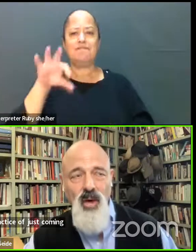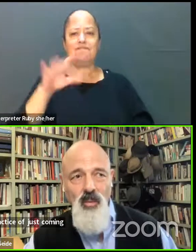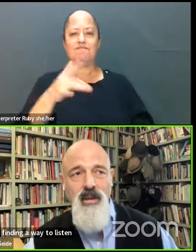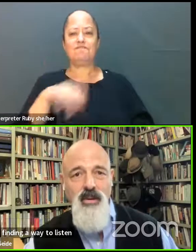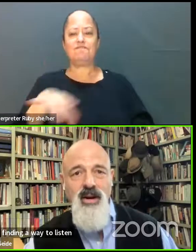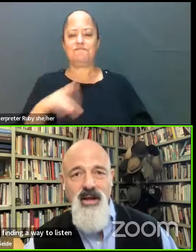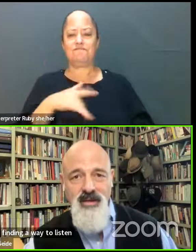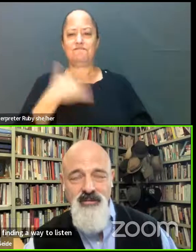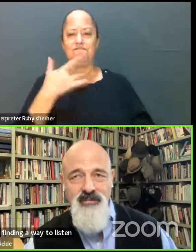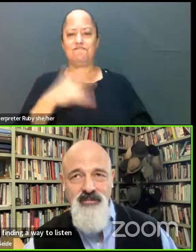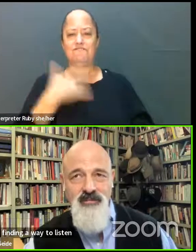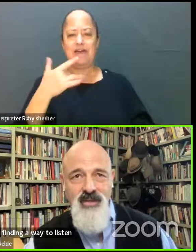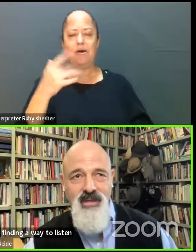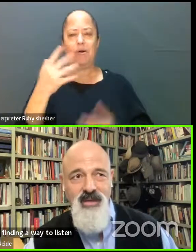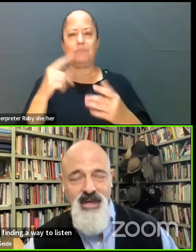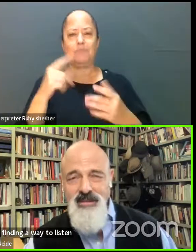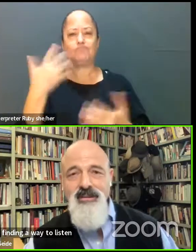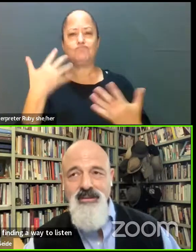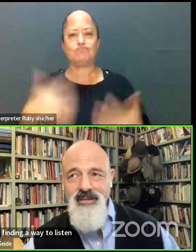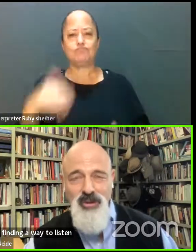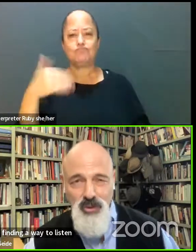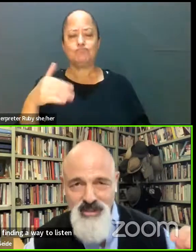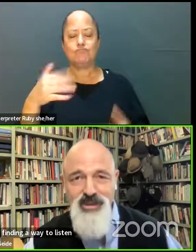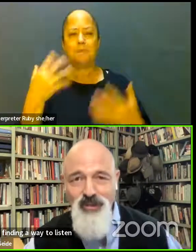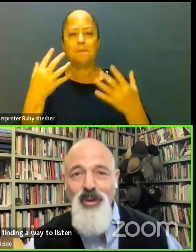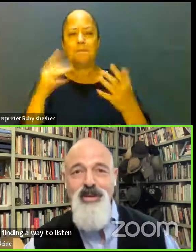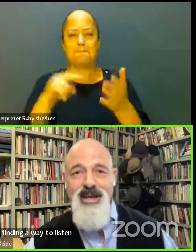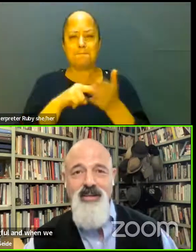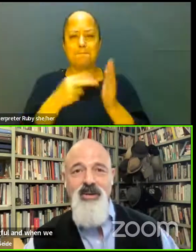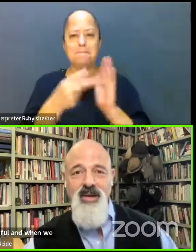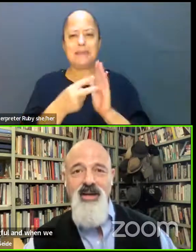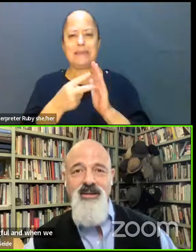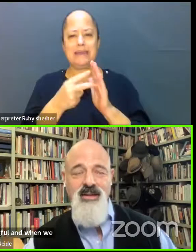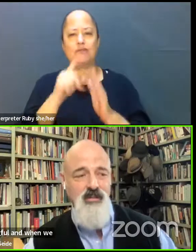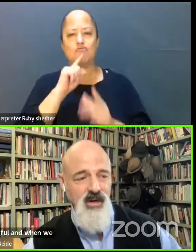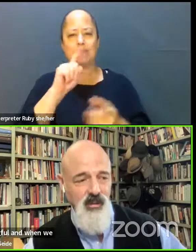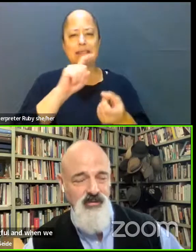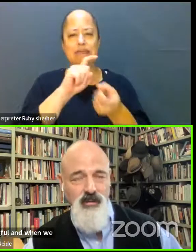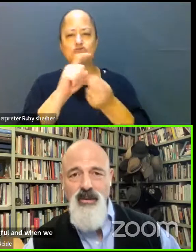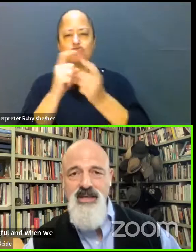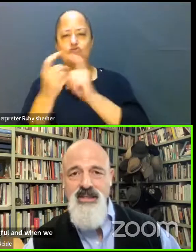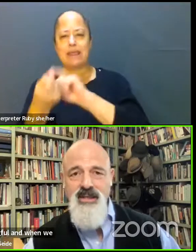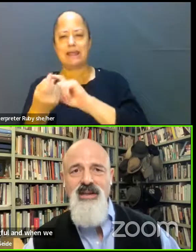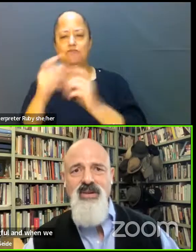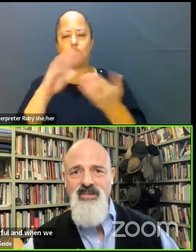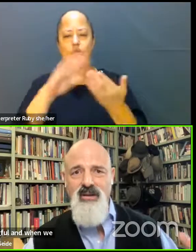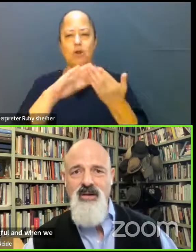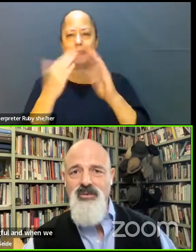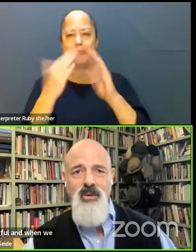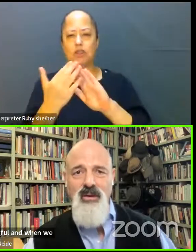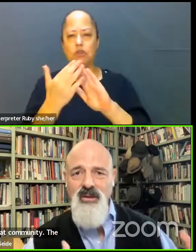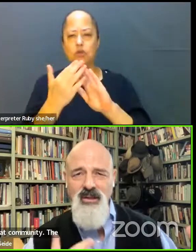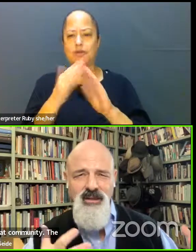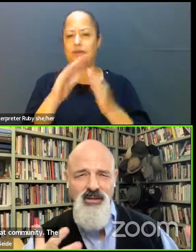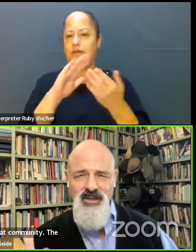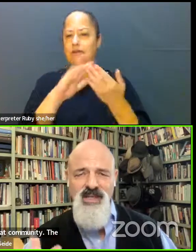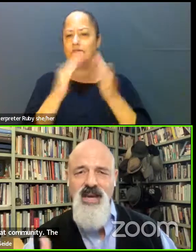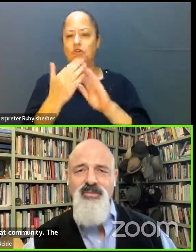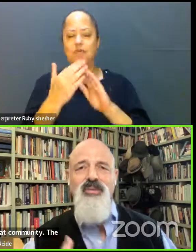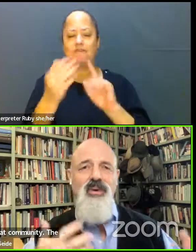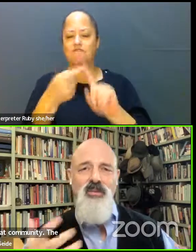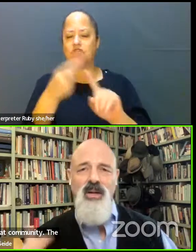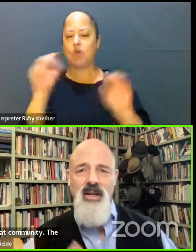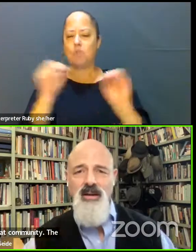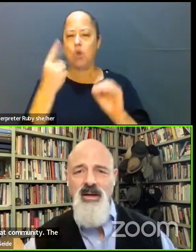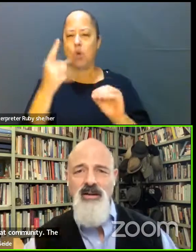And when we brought it in, it transformed that community. The community went from a place that none of us felt comfortable or